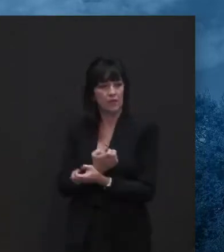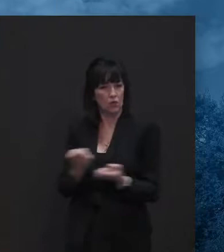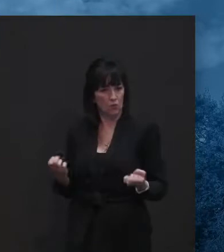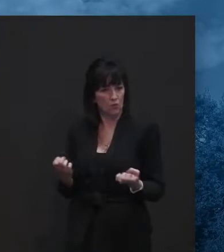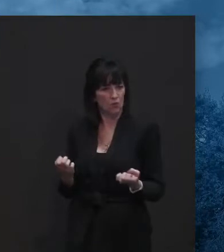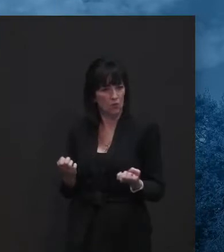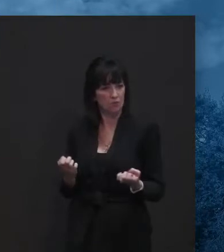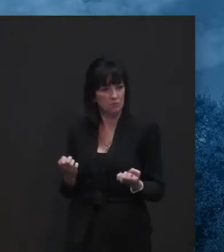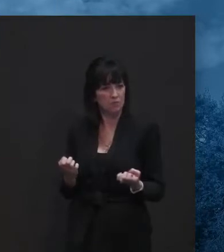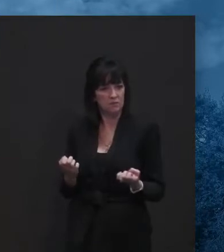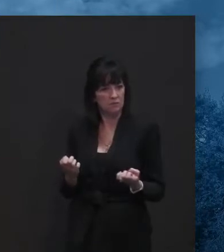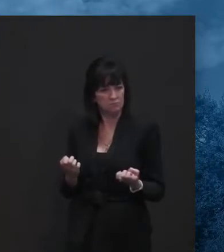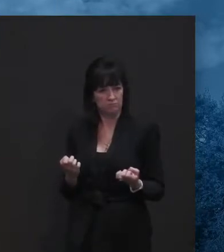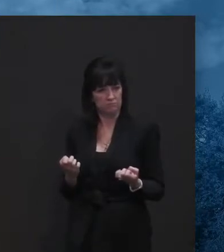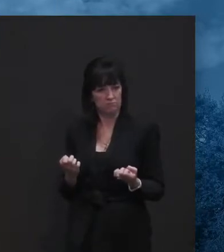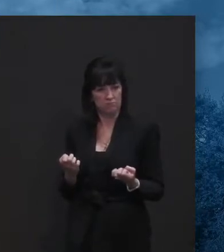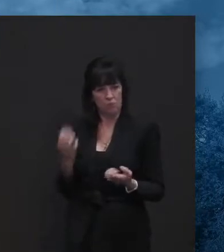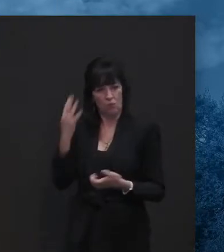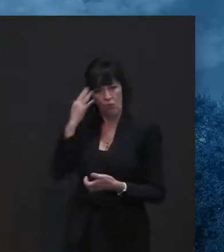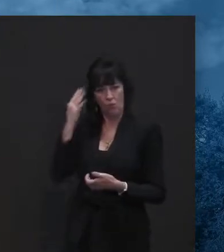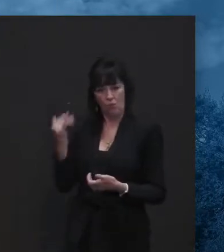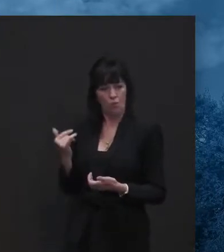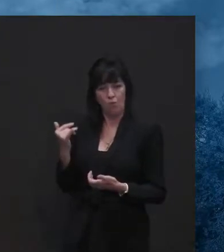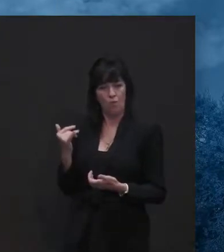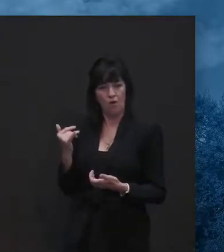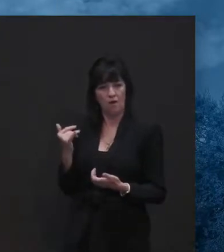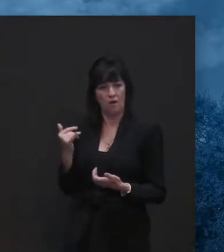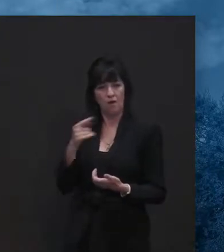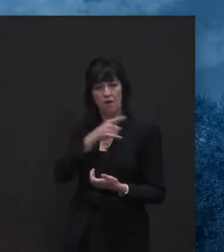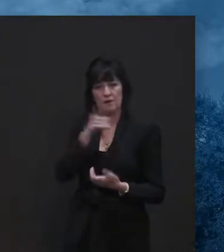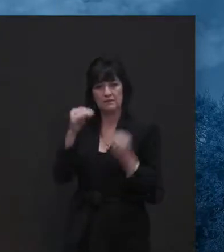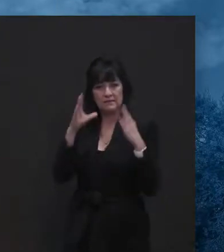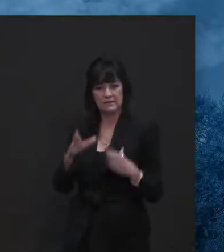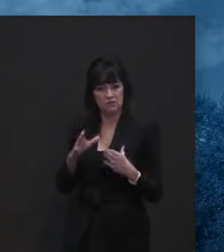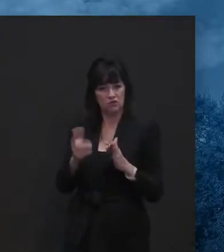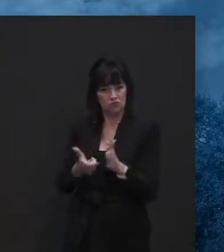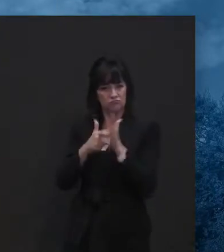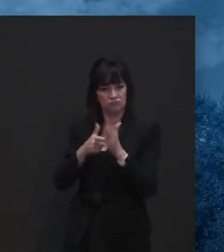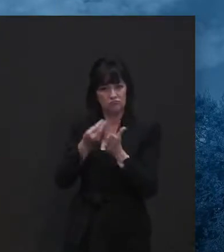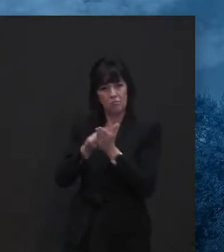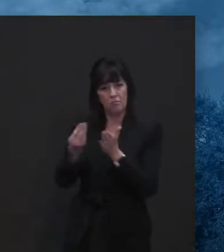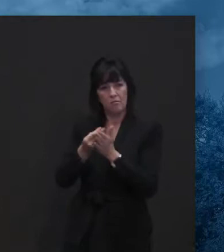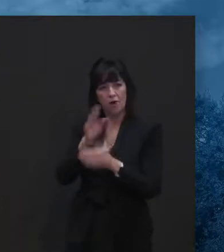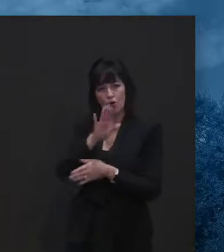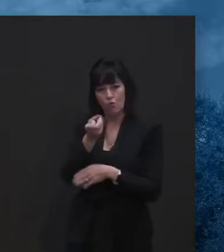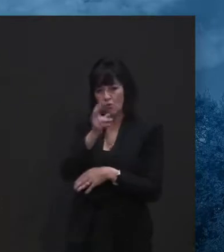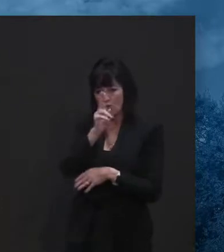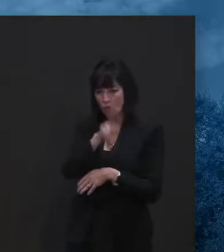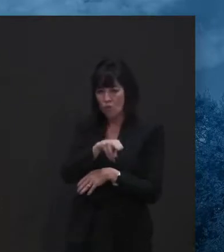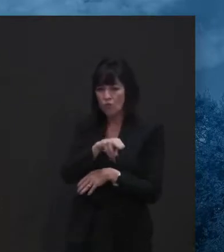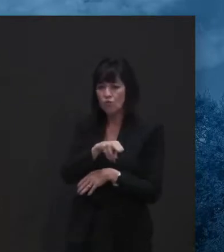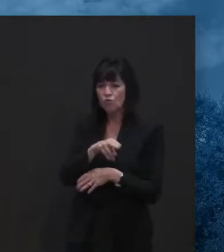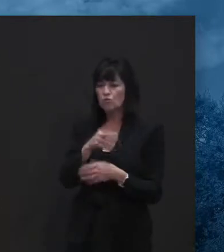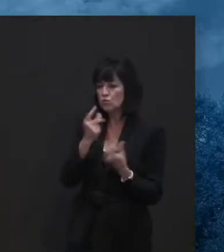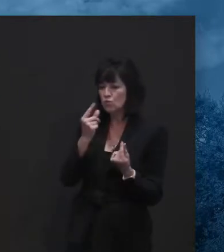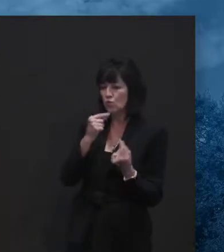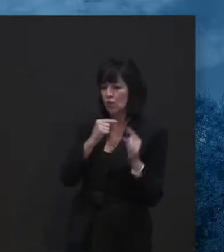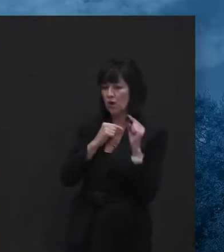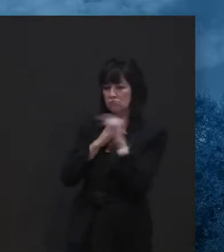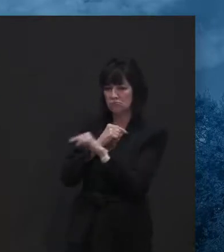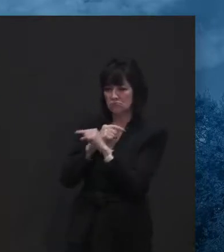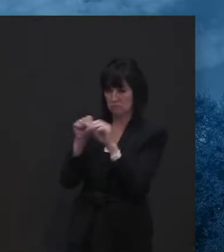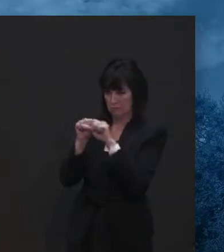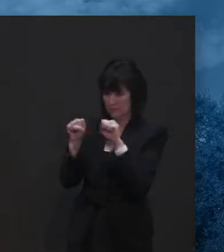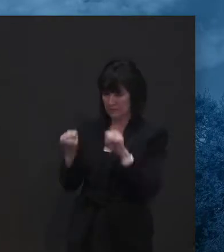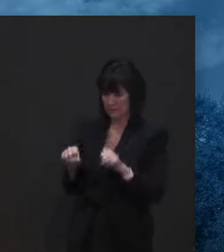role the state may have had in distributing PPE to these, uh, locations and, and whether that seems like something that should be happening